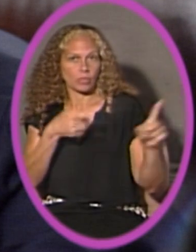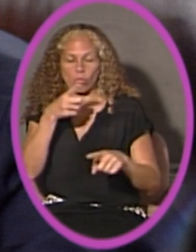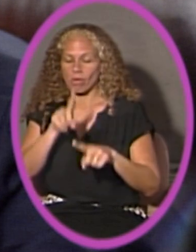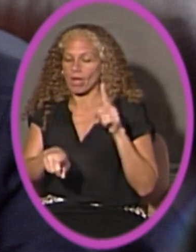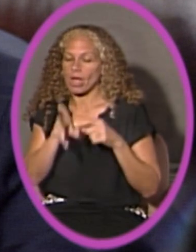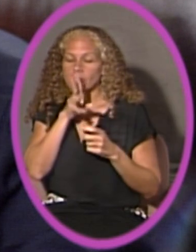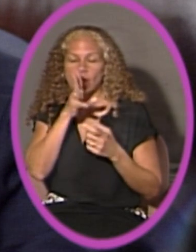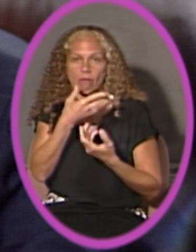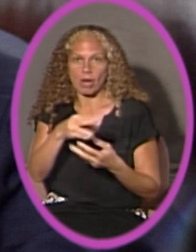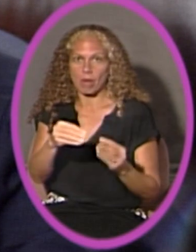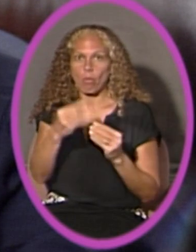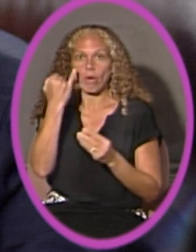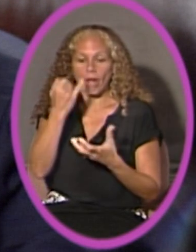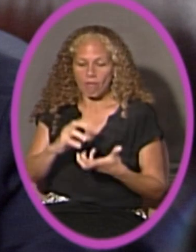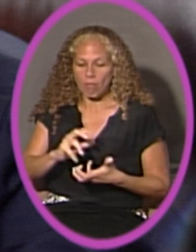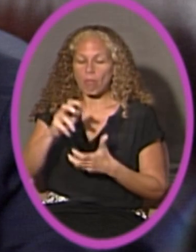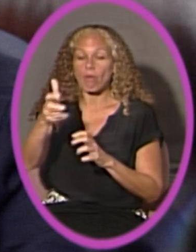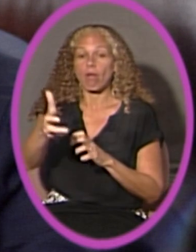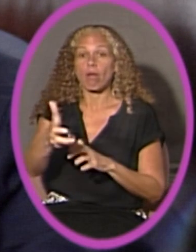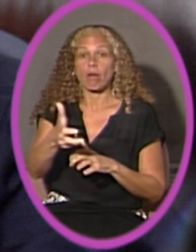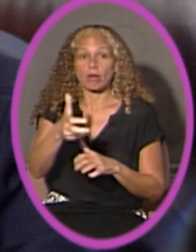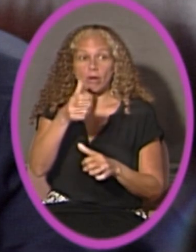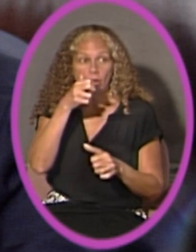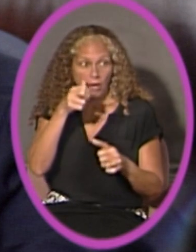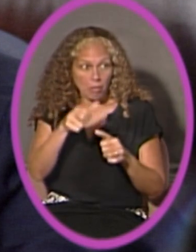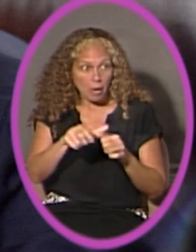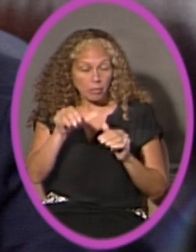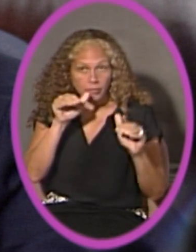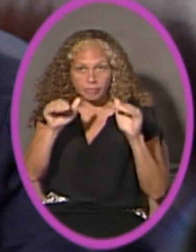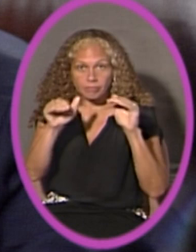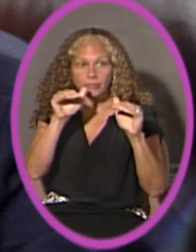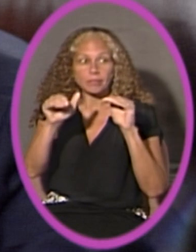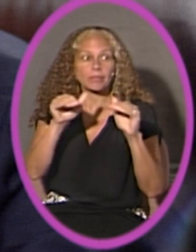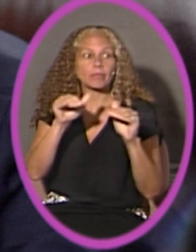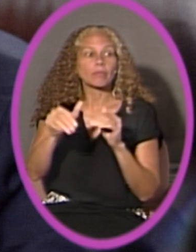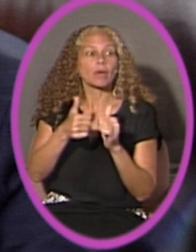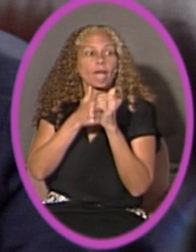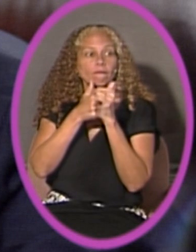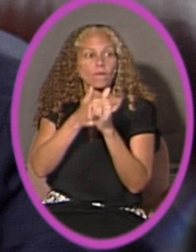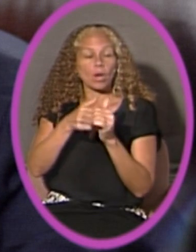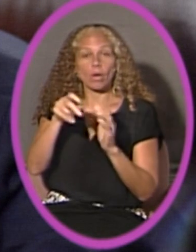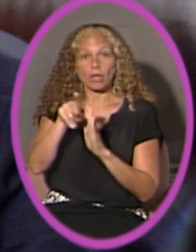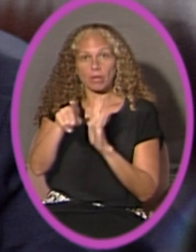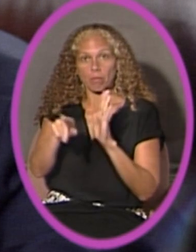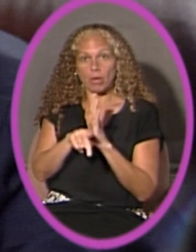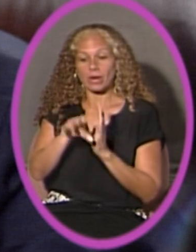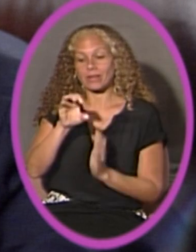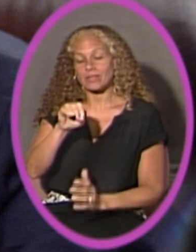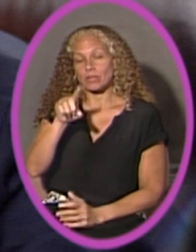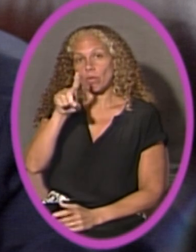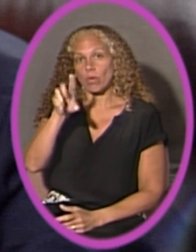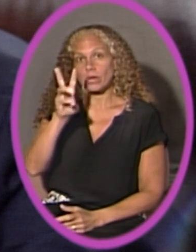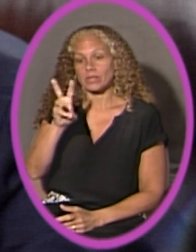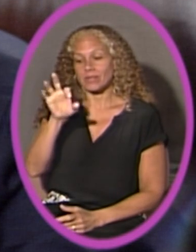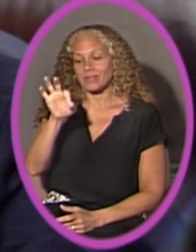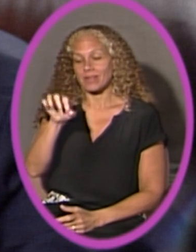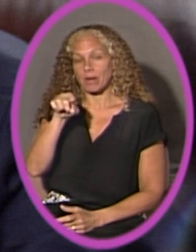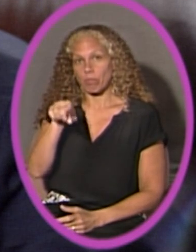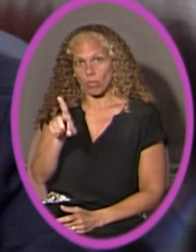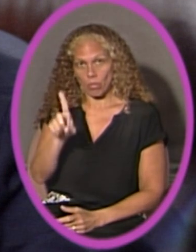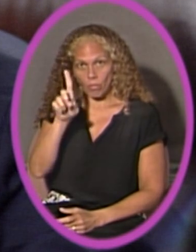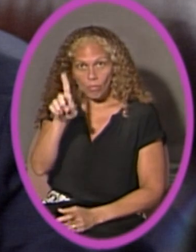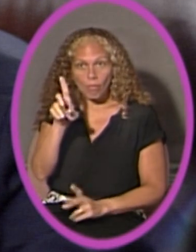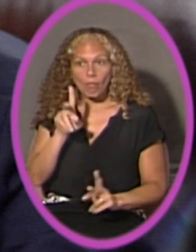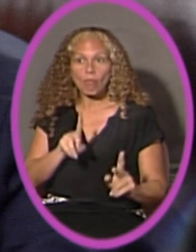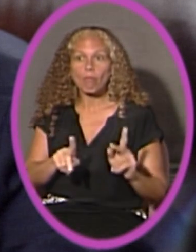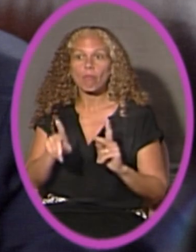board. I would like to finally remind the public speakers that pursuant to board policy 0169.1, individuals who